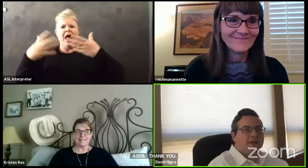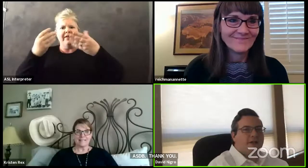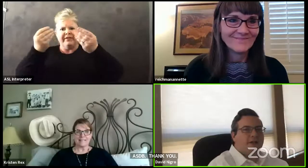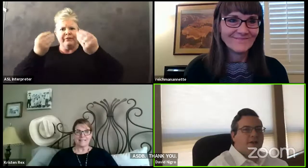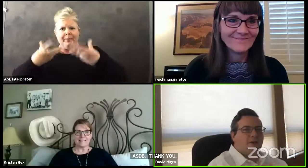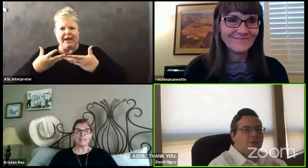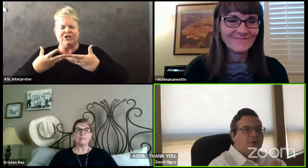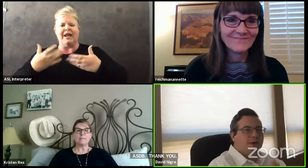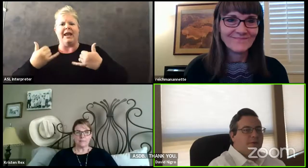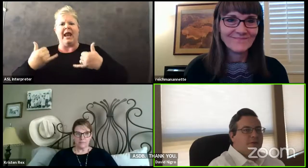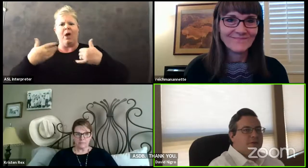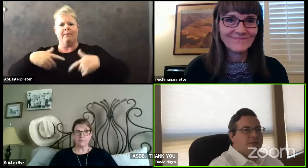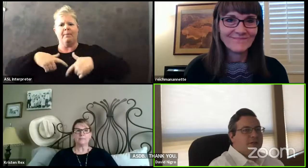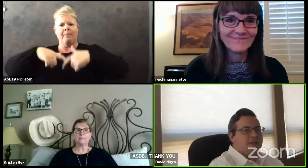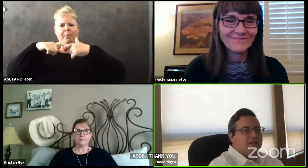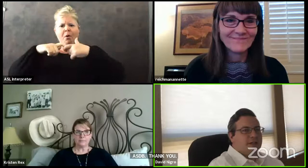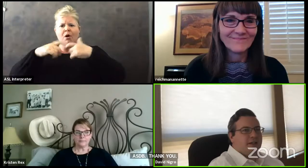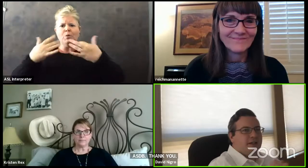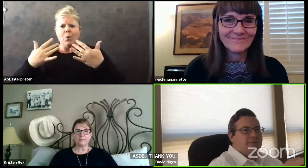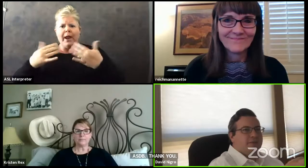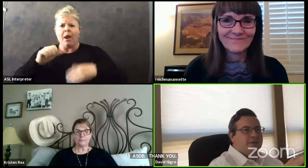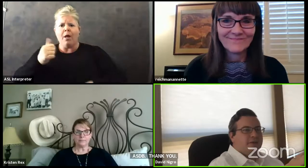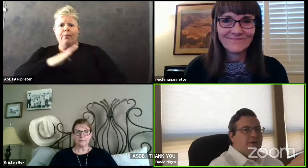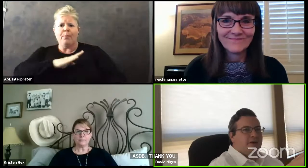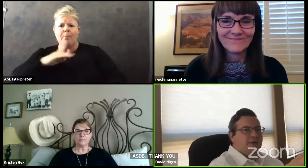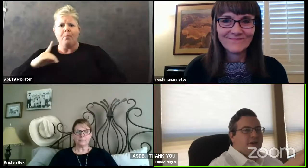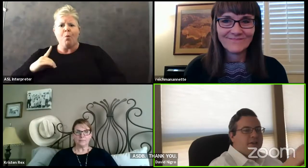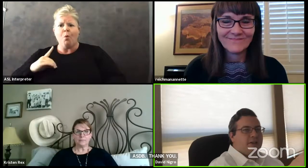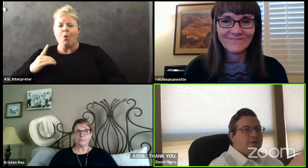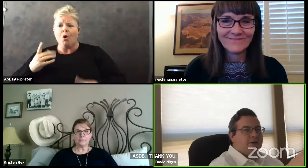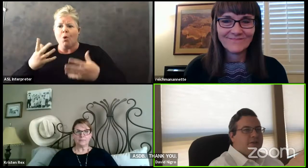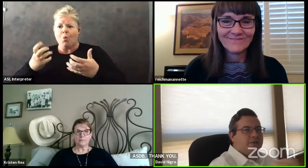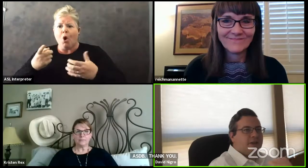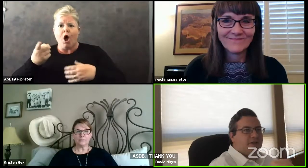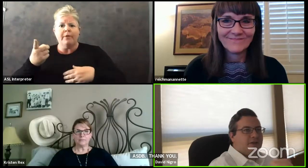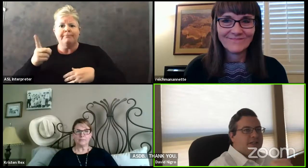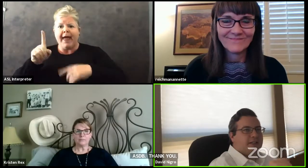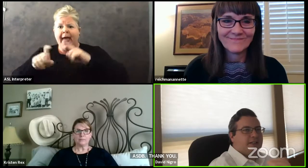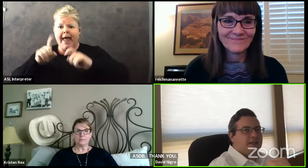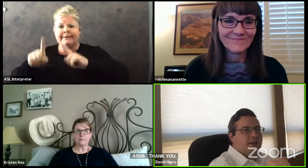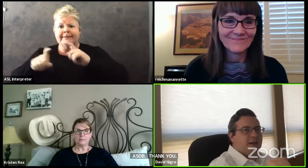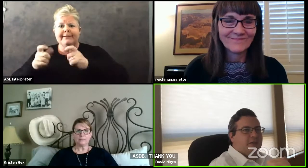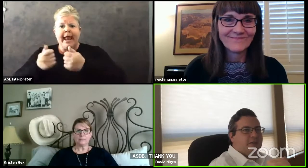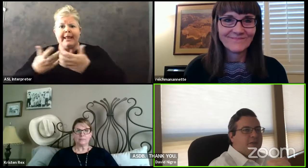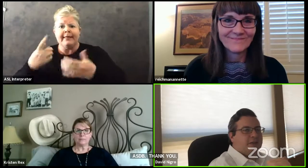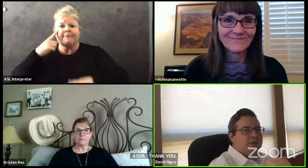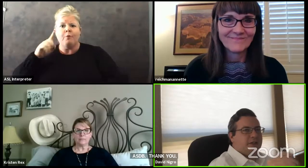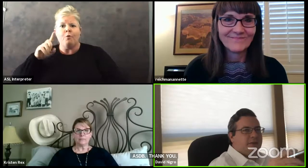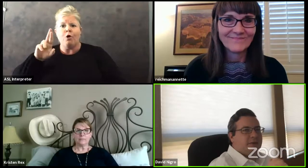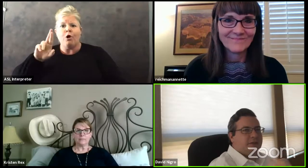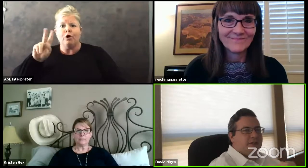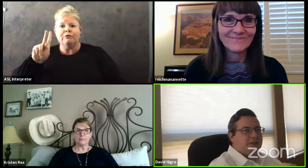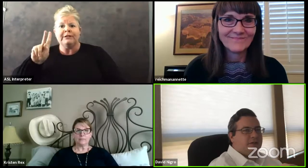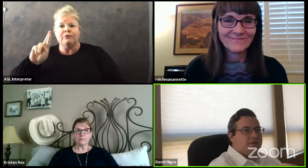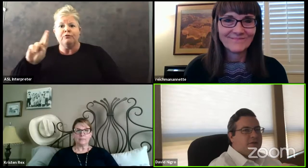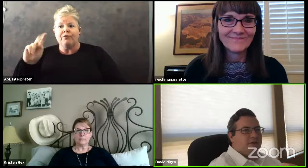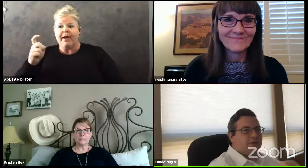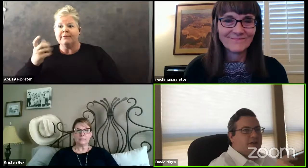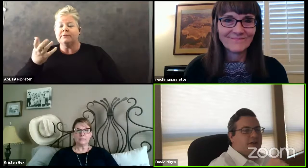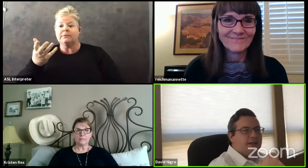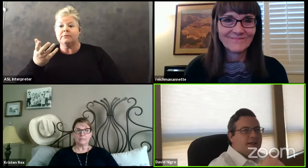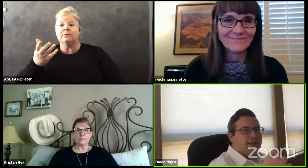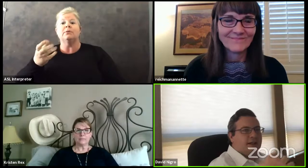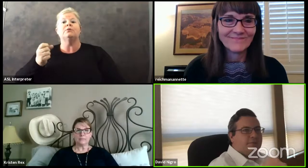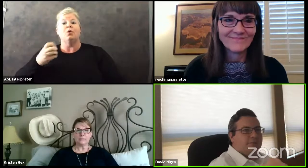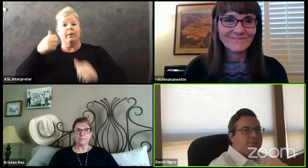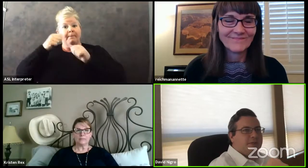have any other board members ask any questions of Dr. Rex. So please, again, as we mentioned at the start of